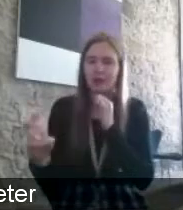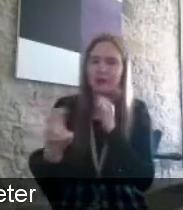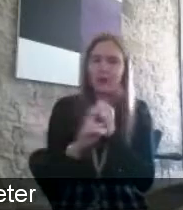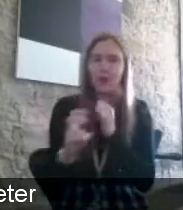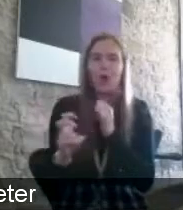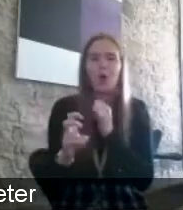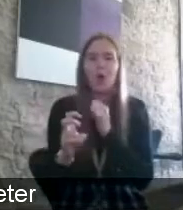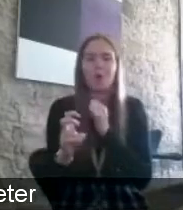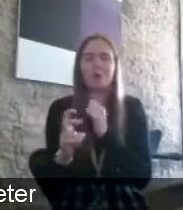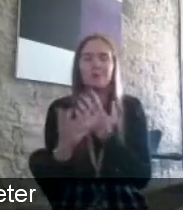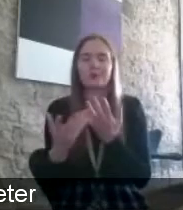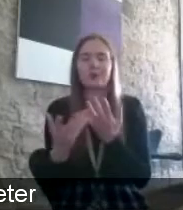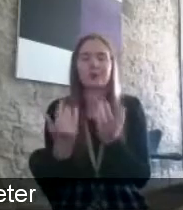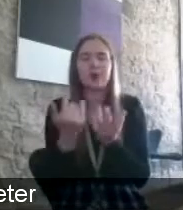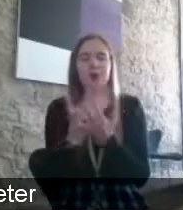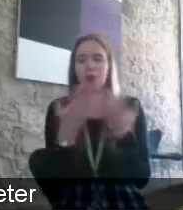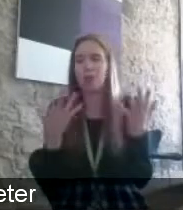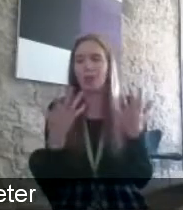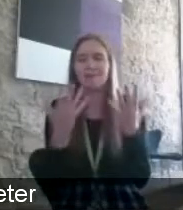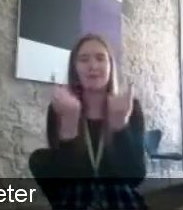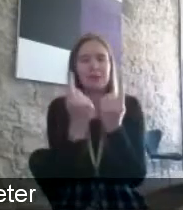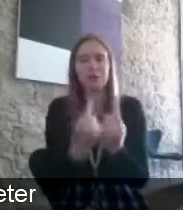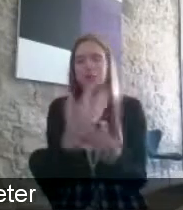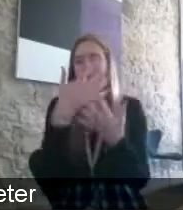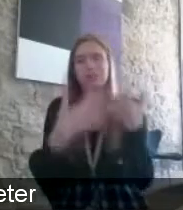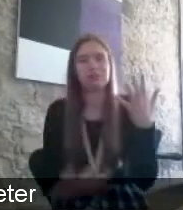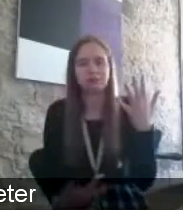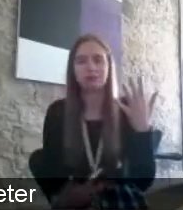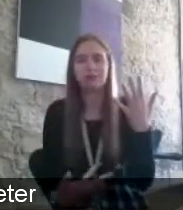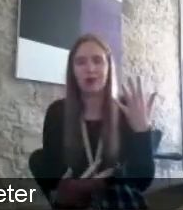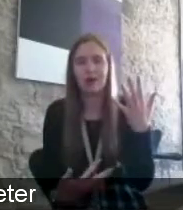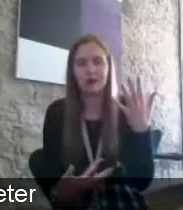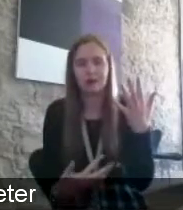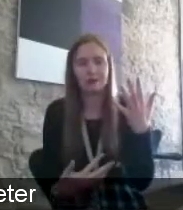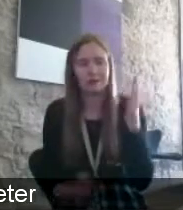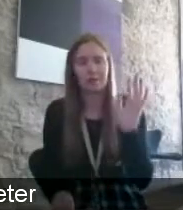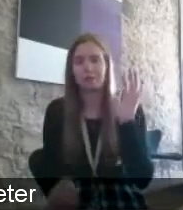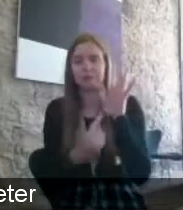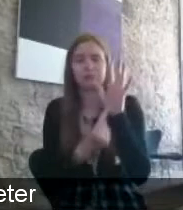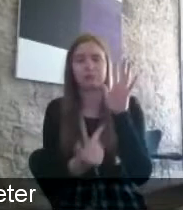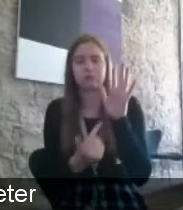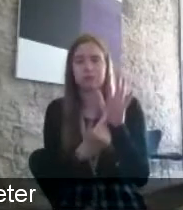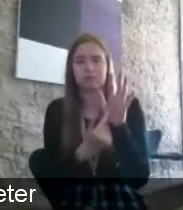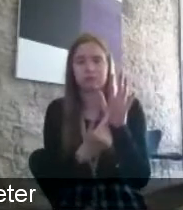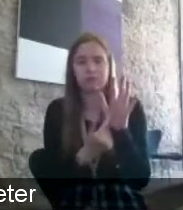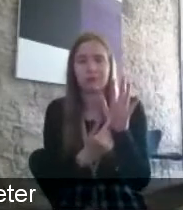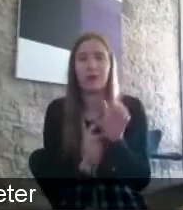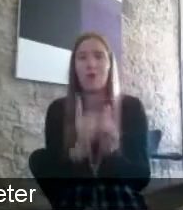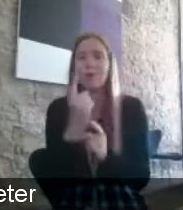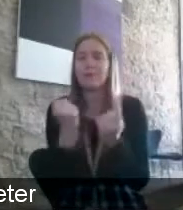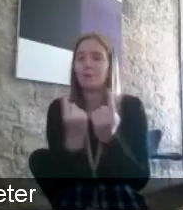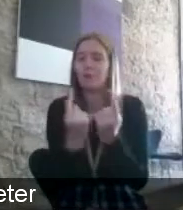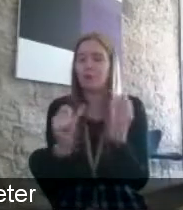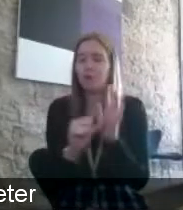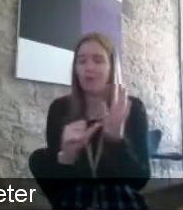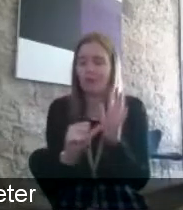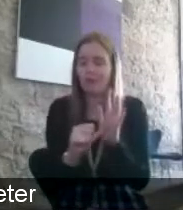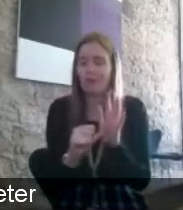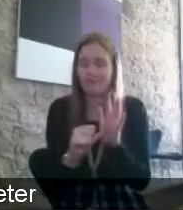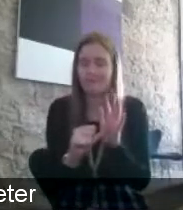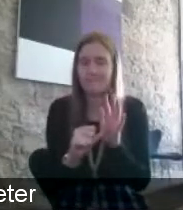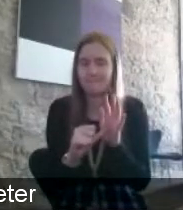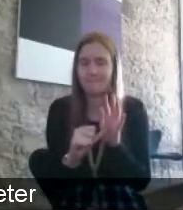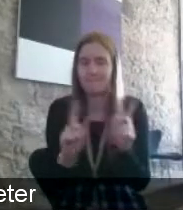that there are a whole number of other issues here that are great significance one of the problems is